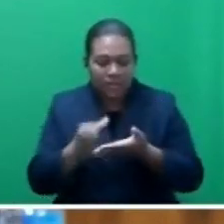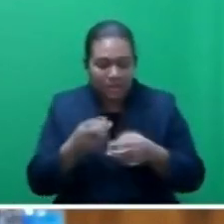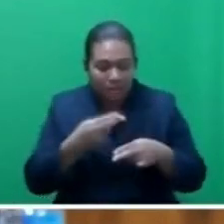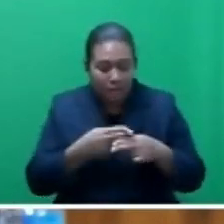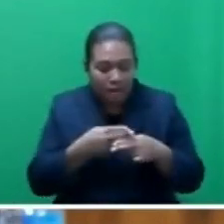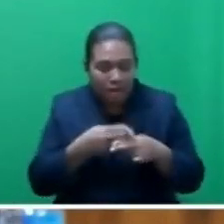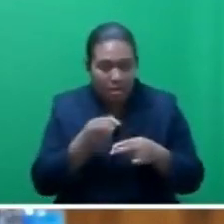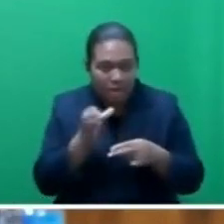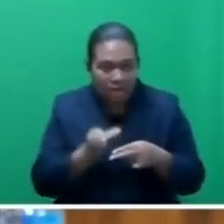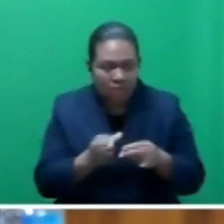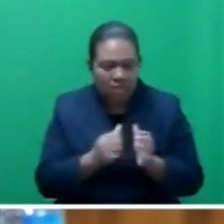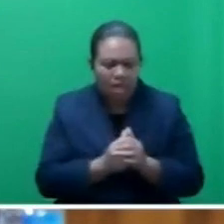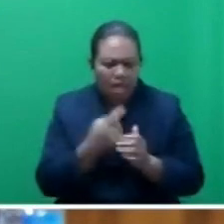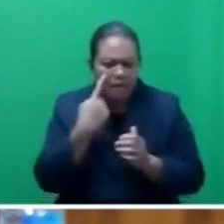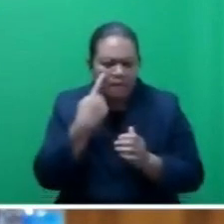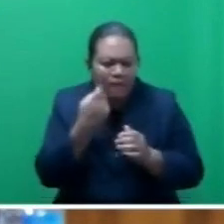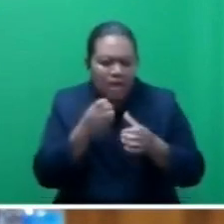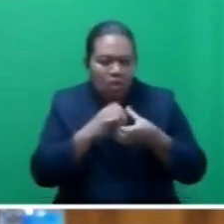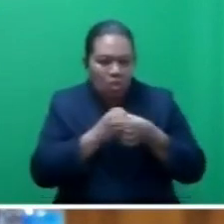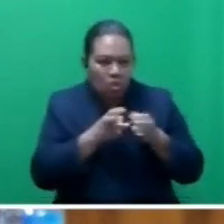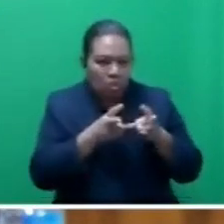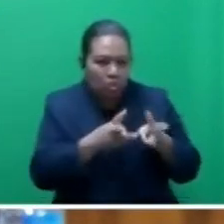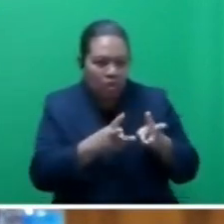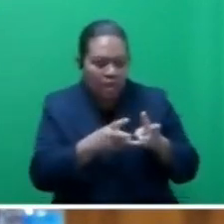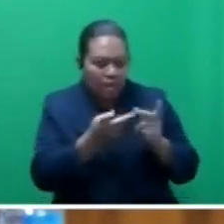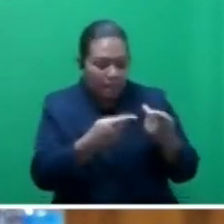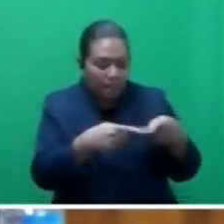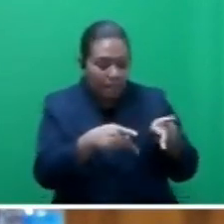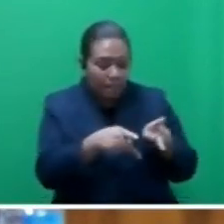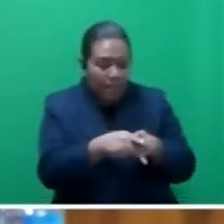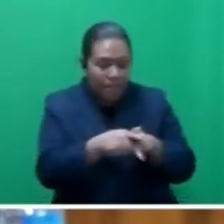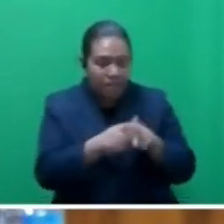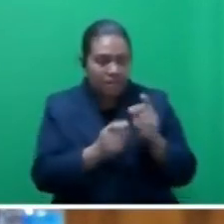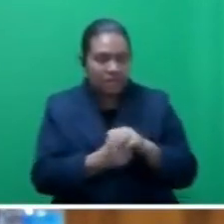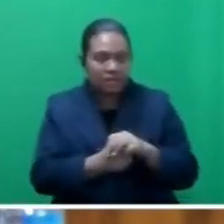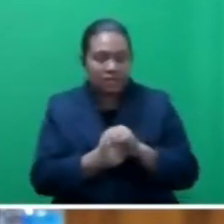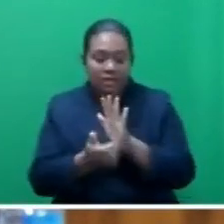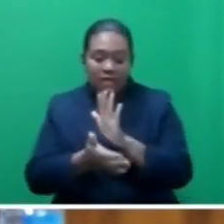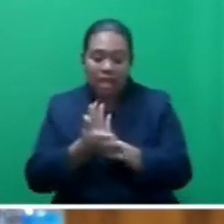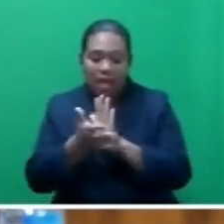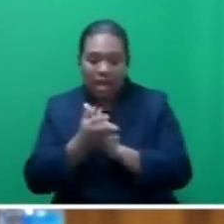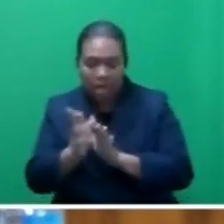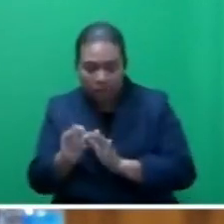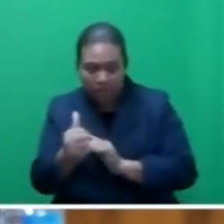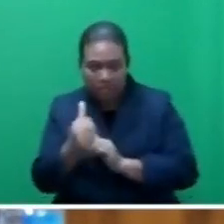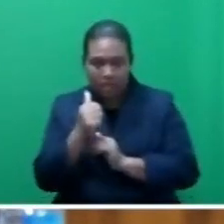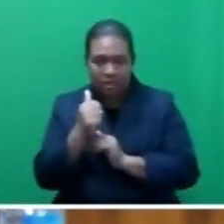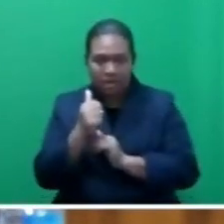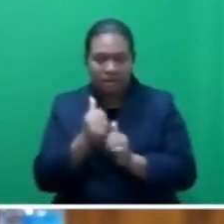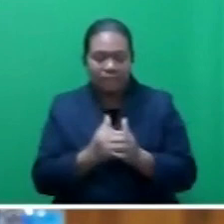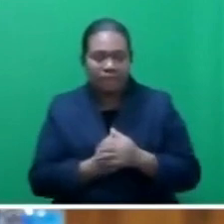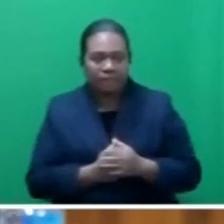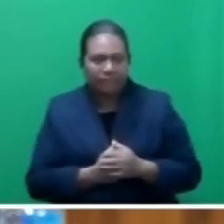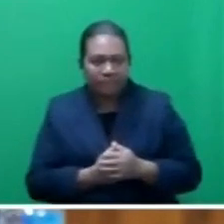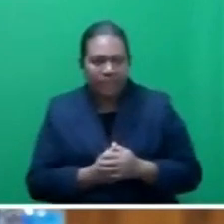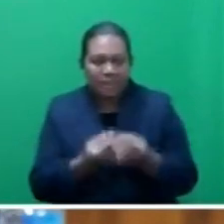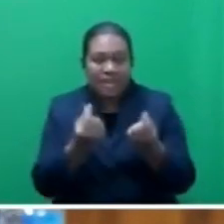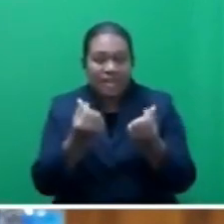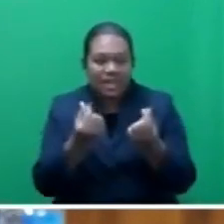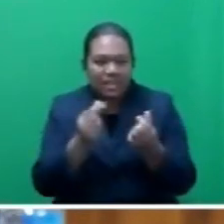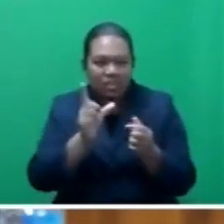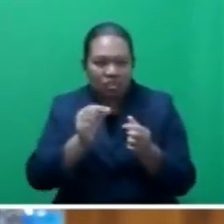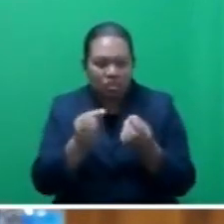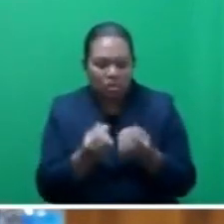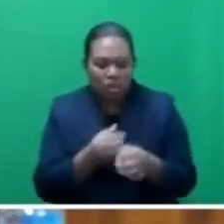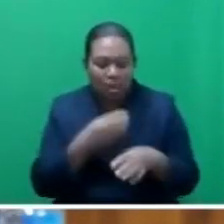will find its way to the place where there is highest return, and it is easier to do the business, and